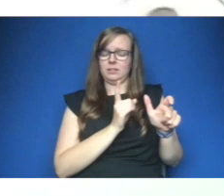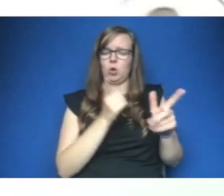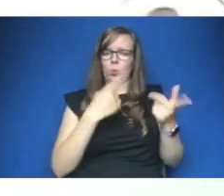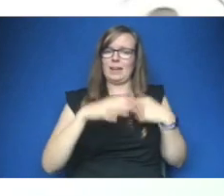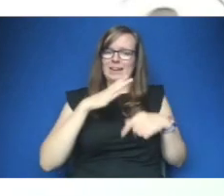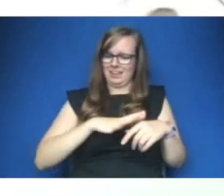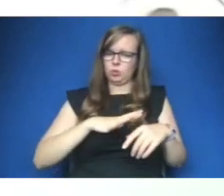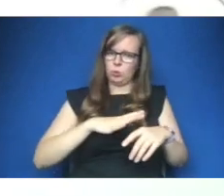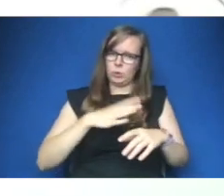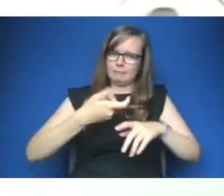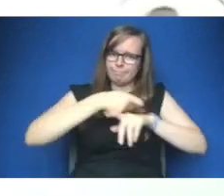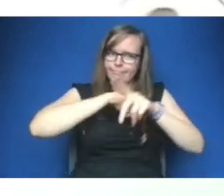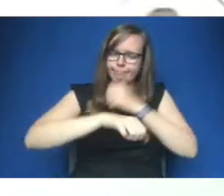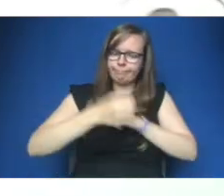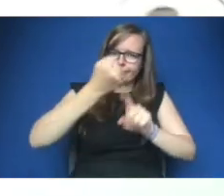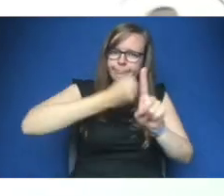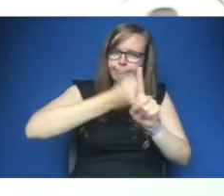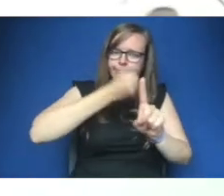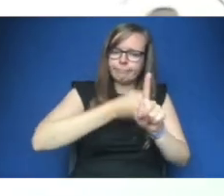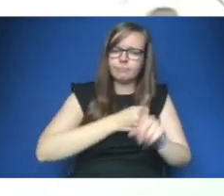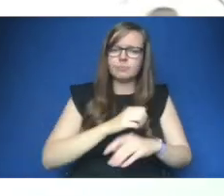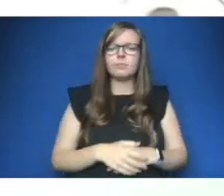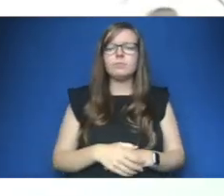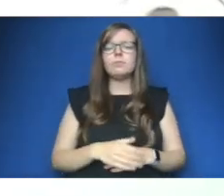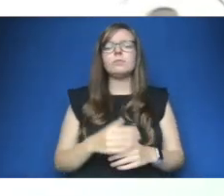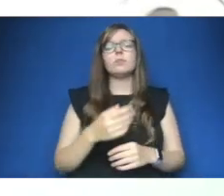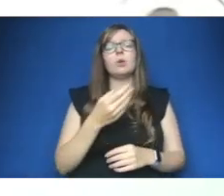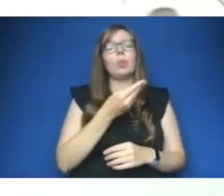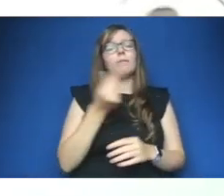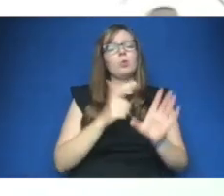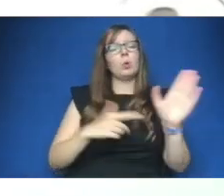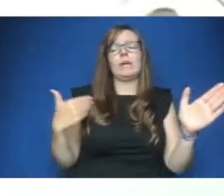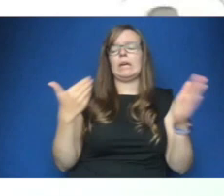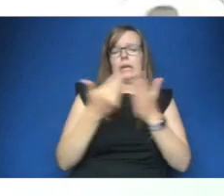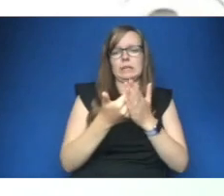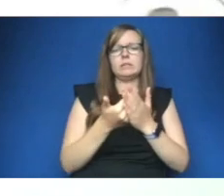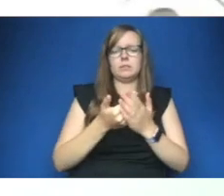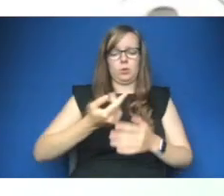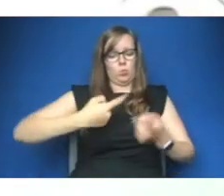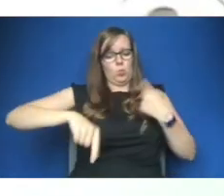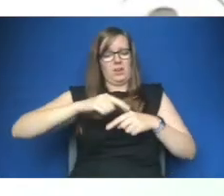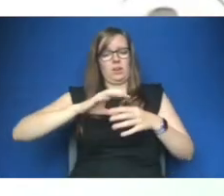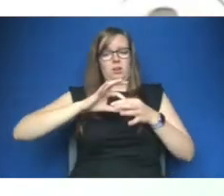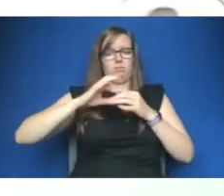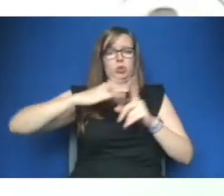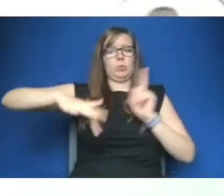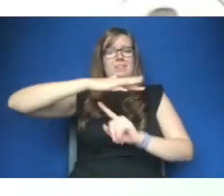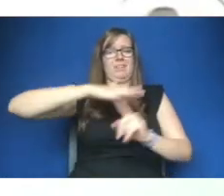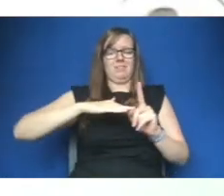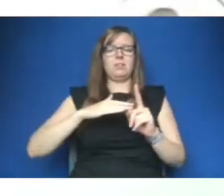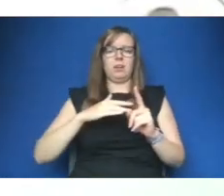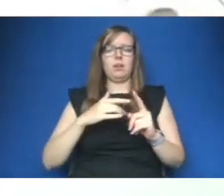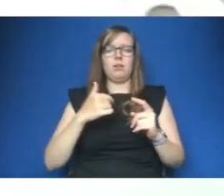so over the last few years and we as a society i feel that